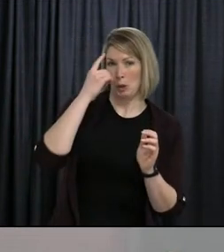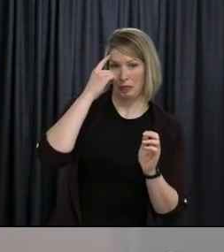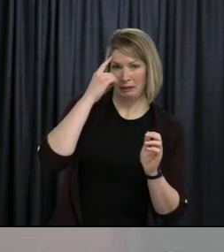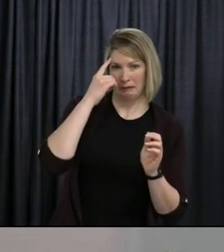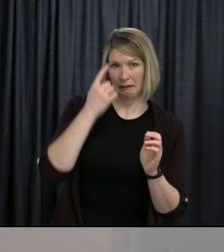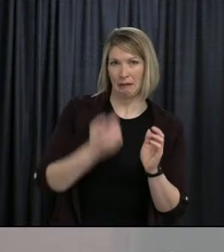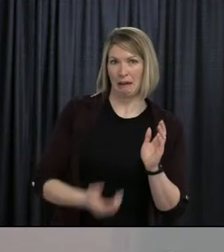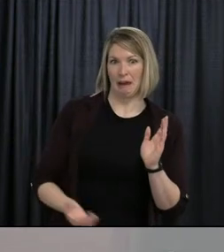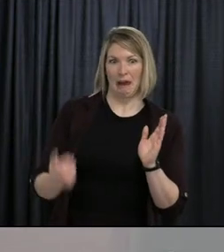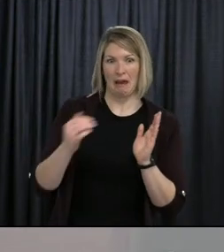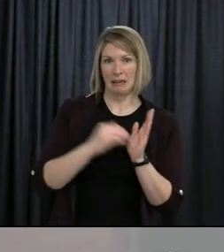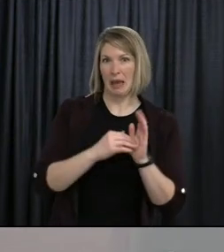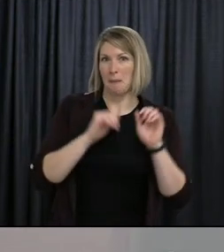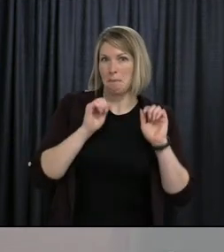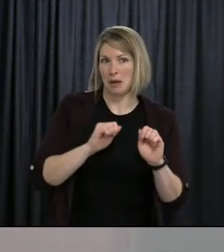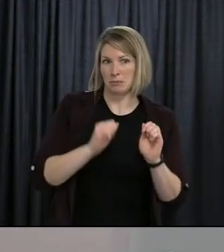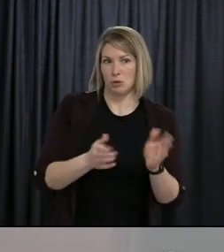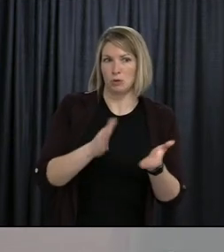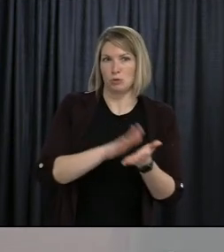or the end of the season?